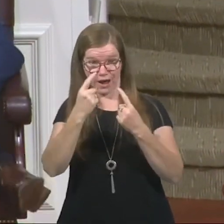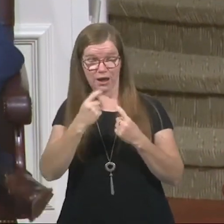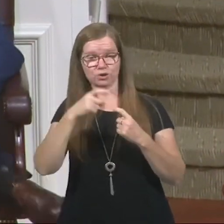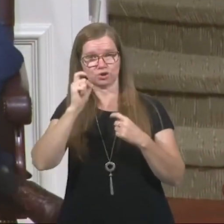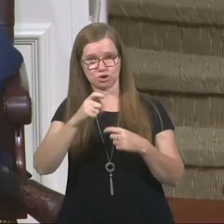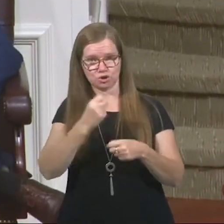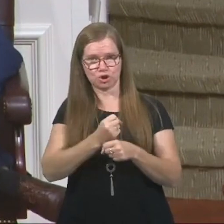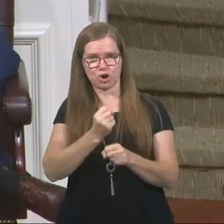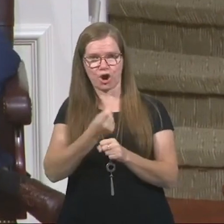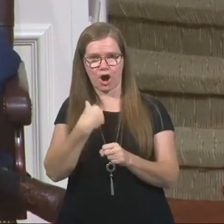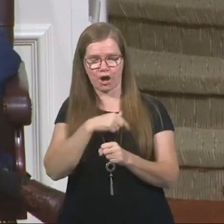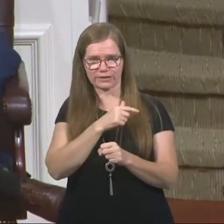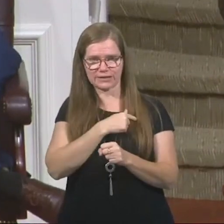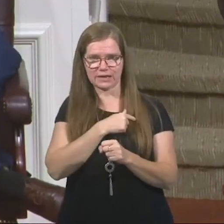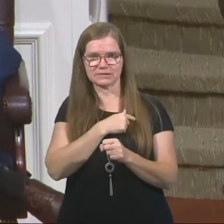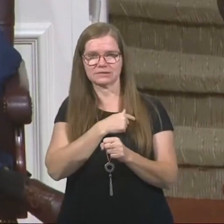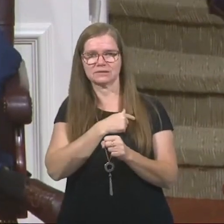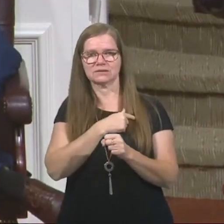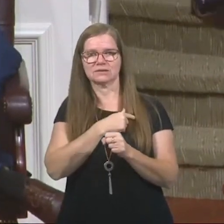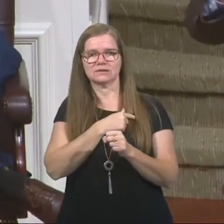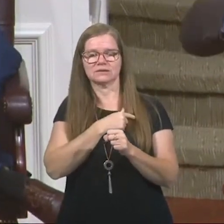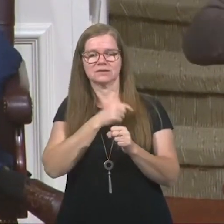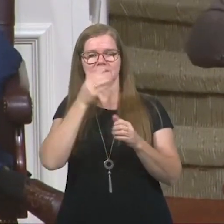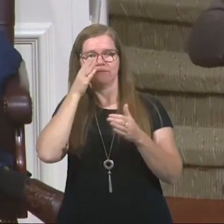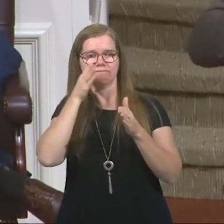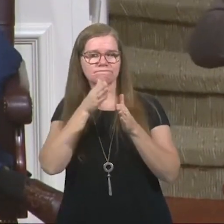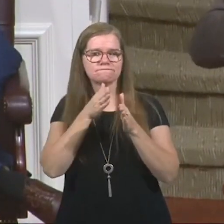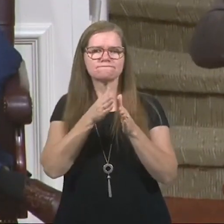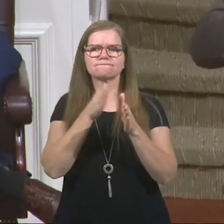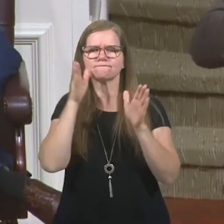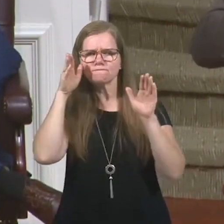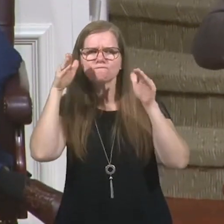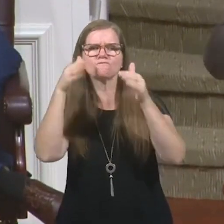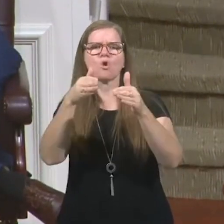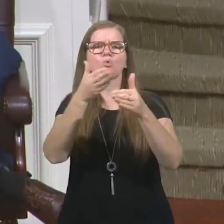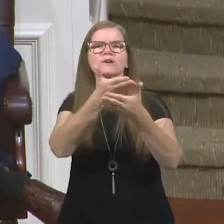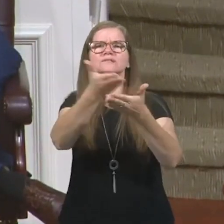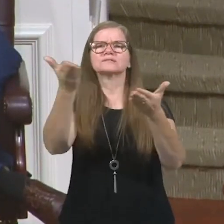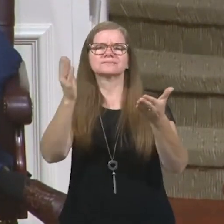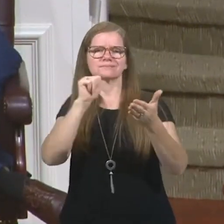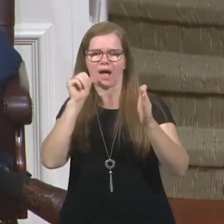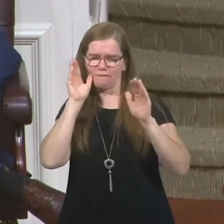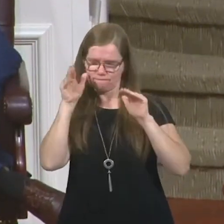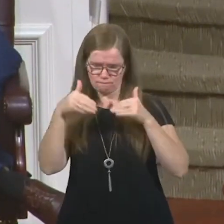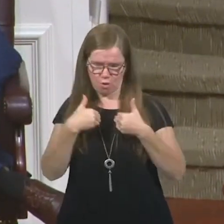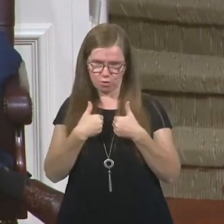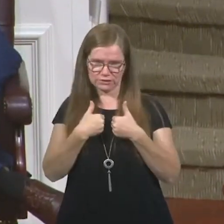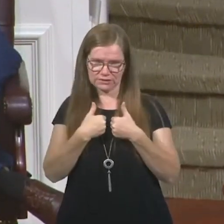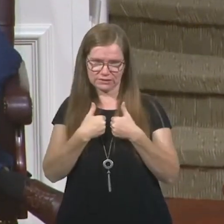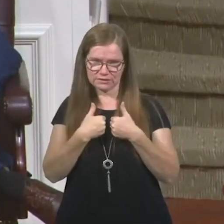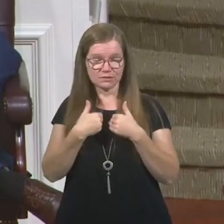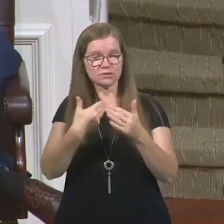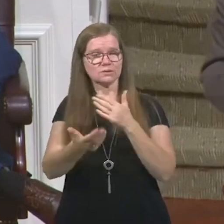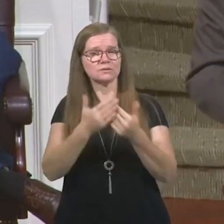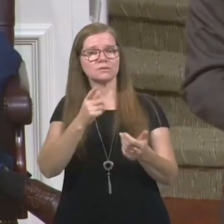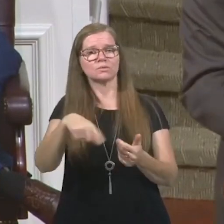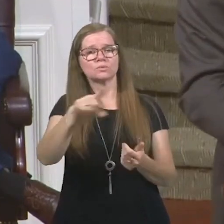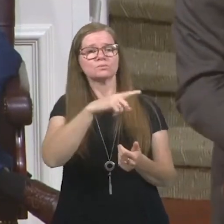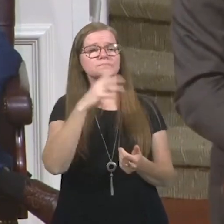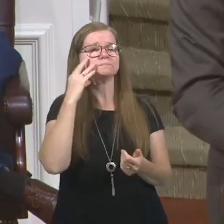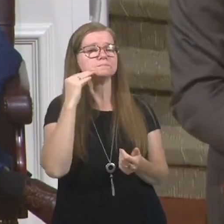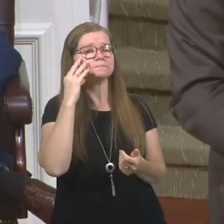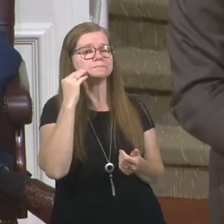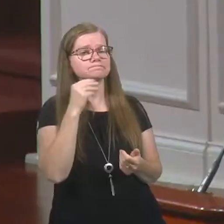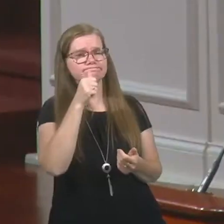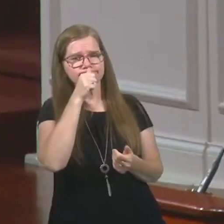to be outward focused and outward focused. You know, no matter what you're going through, there's someone